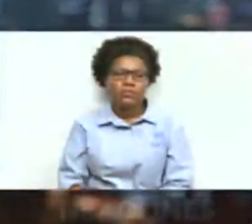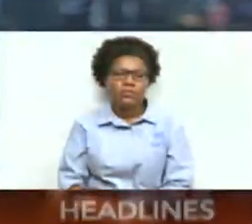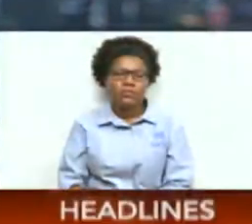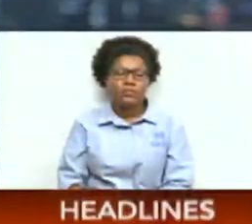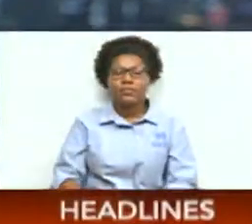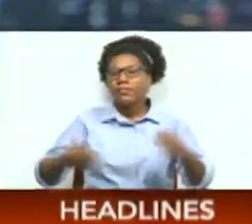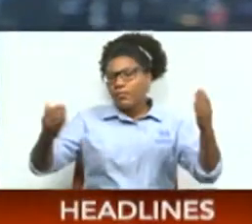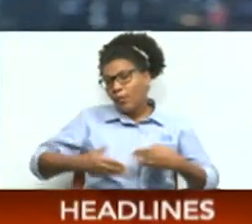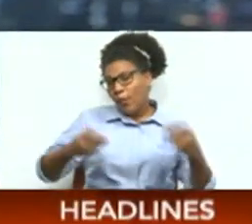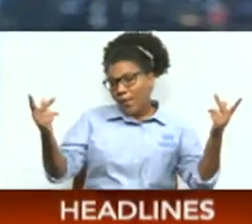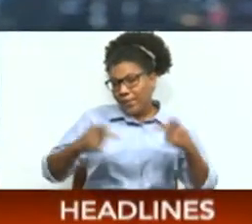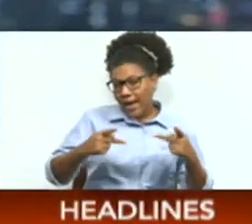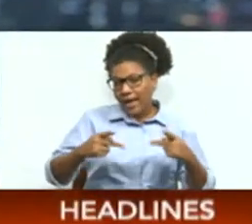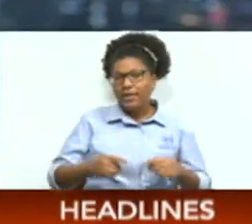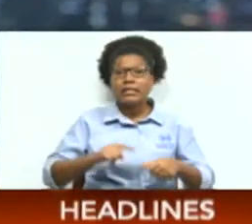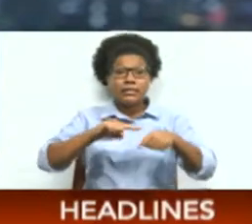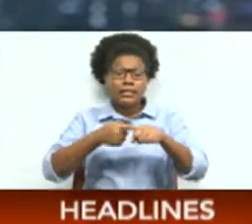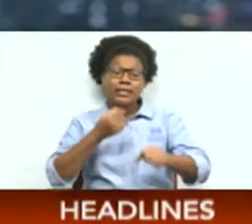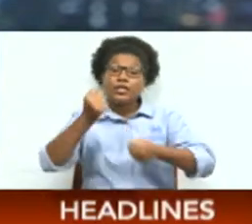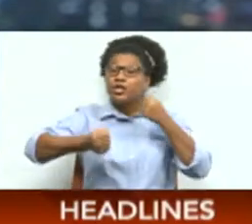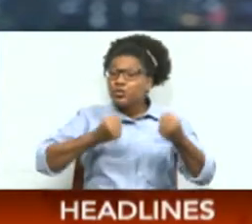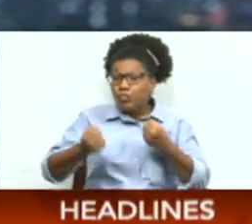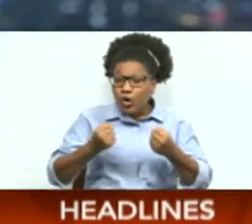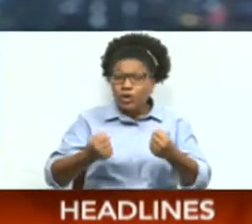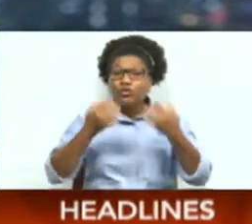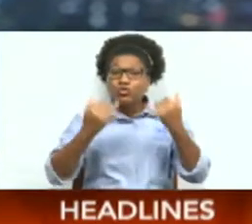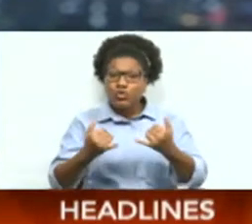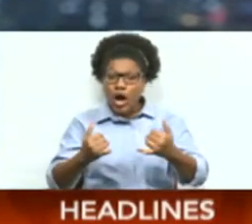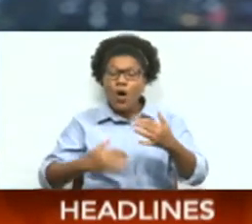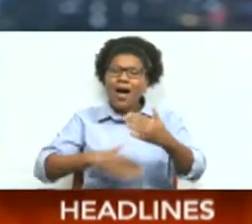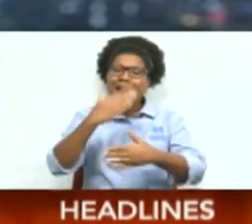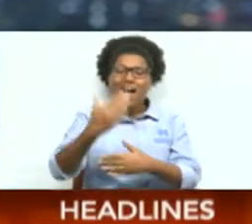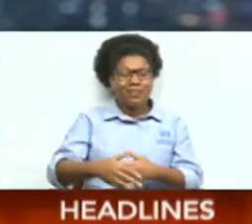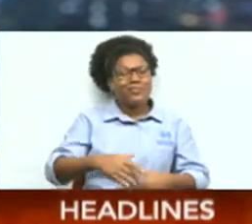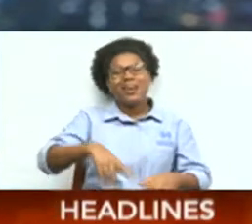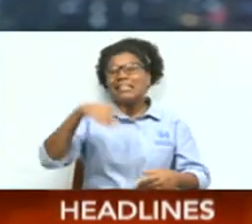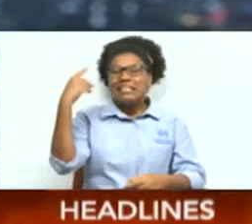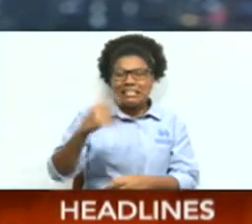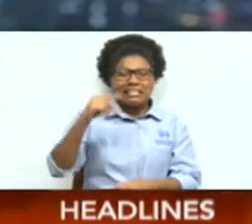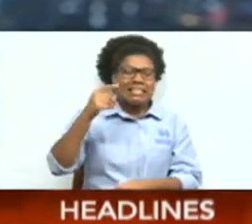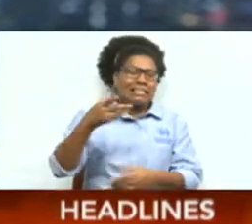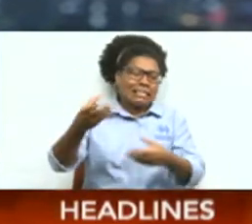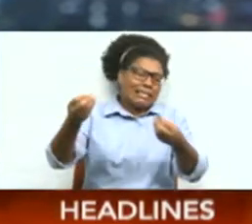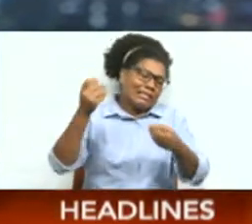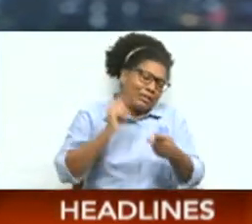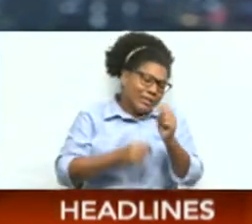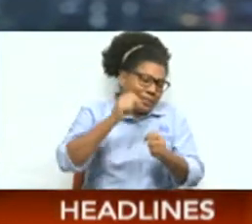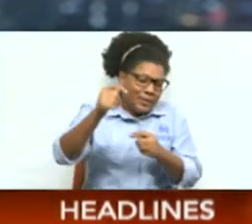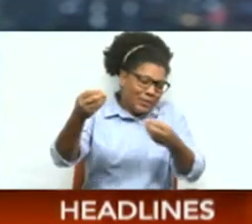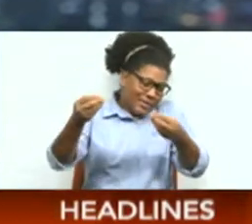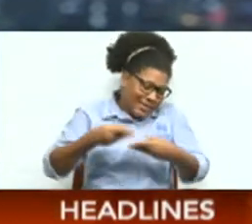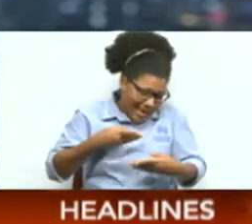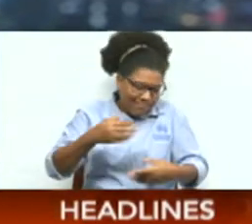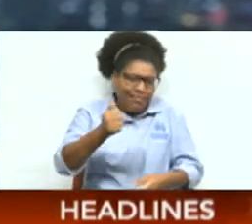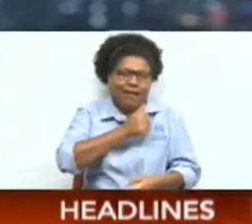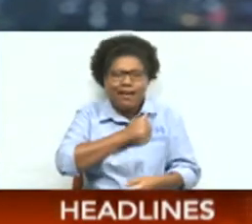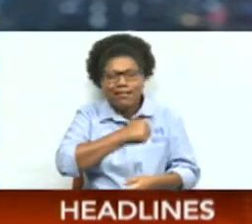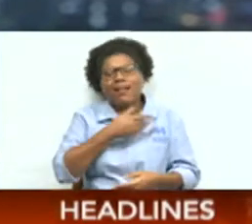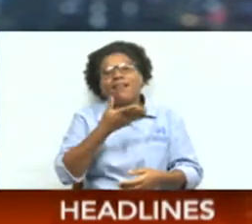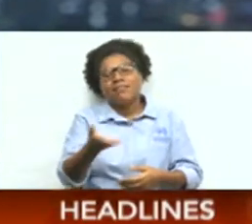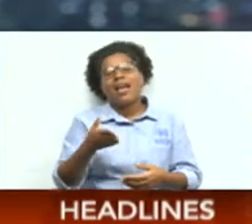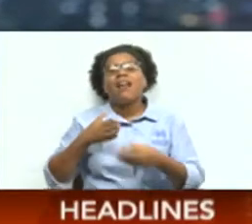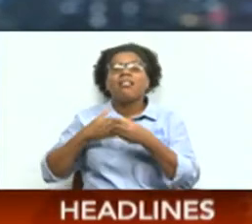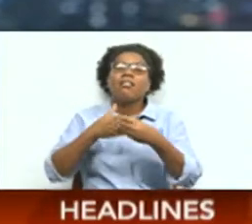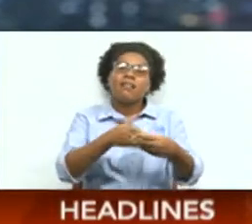Welcome back. Kicking off our Sportcast, after the crushing defeat to Canada yesterday, Soca Warriors talisman Levi Garcia